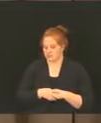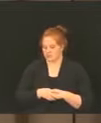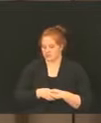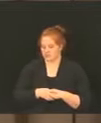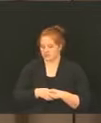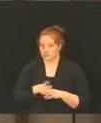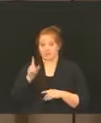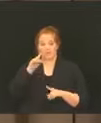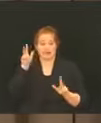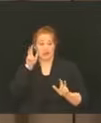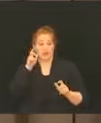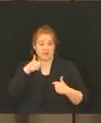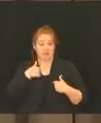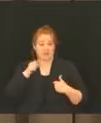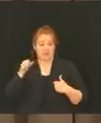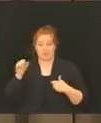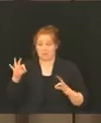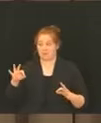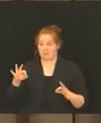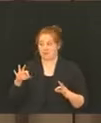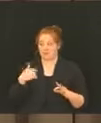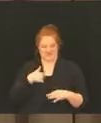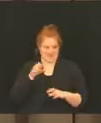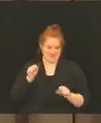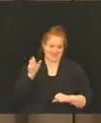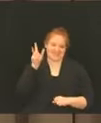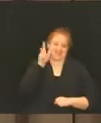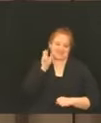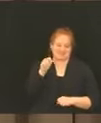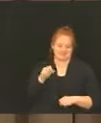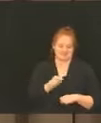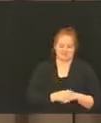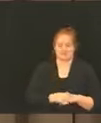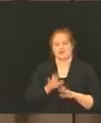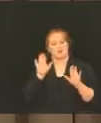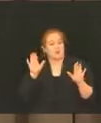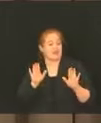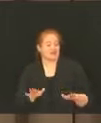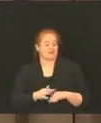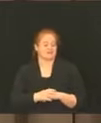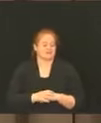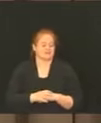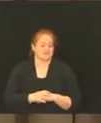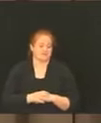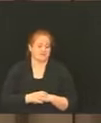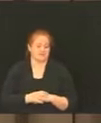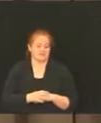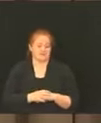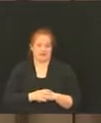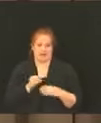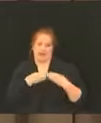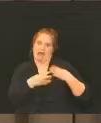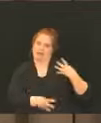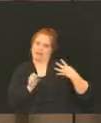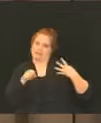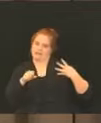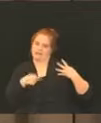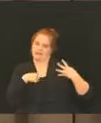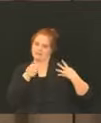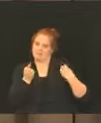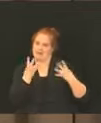Yeah, thank you. Can you hear me just to make sure that's the case? We can hear you. Okay, great. Let me. Yeah, I do have a long list of questions.